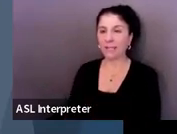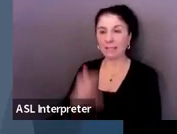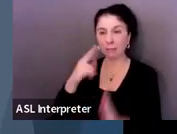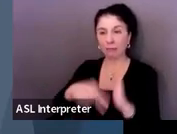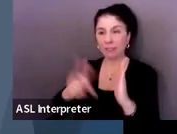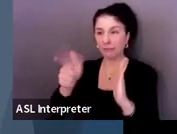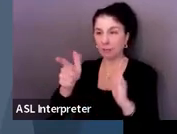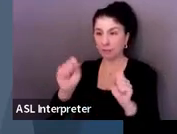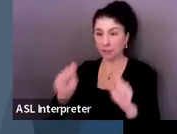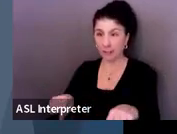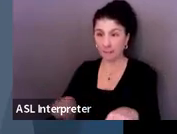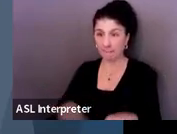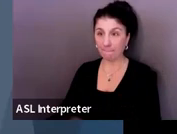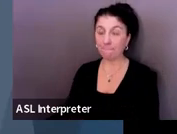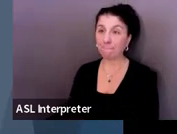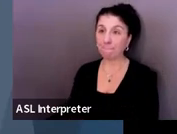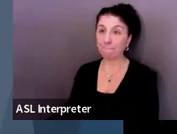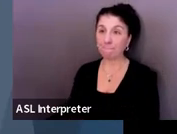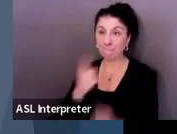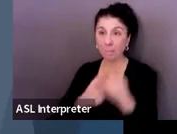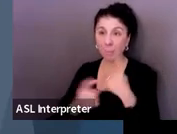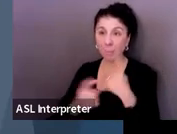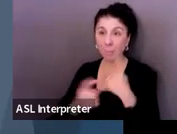any questions at this point?